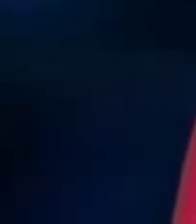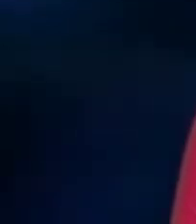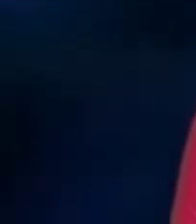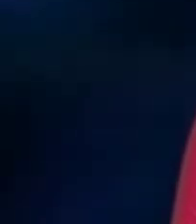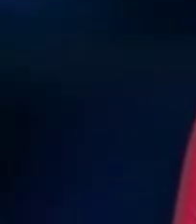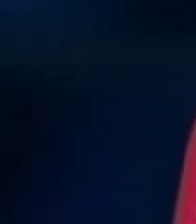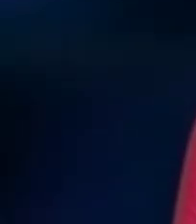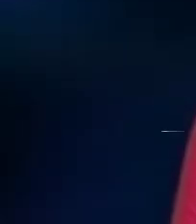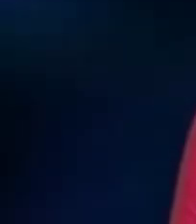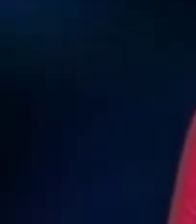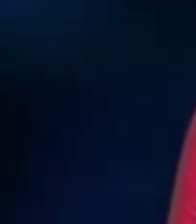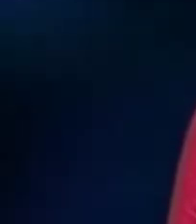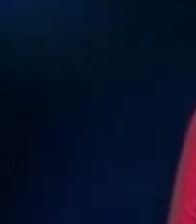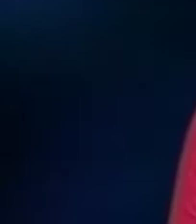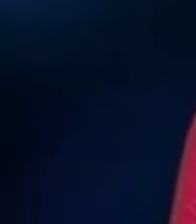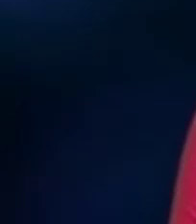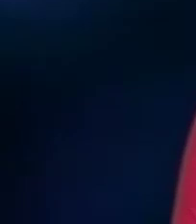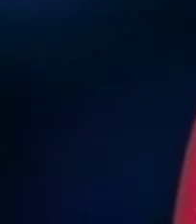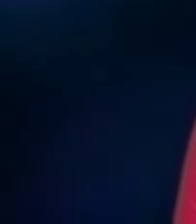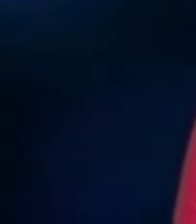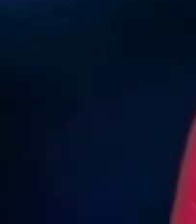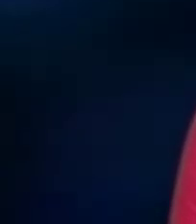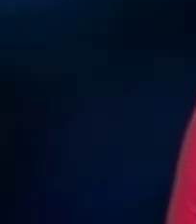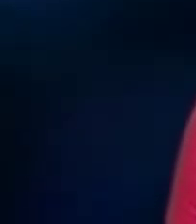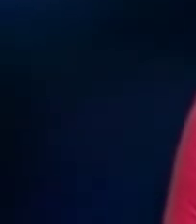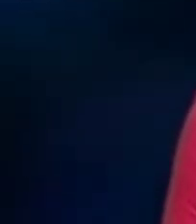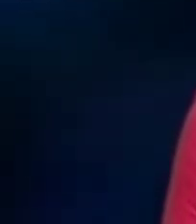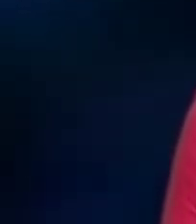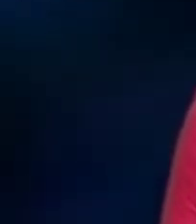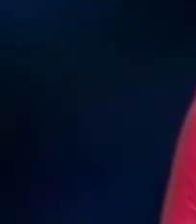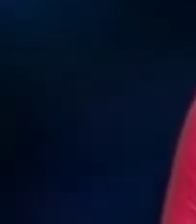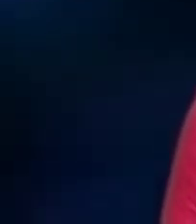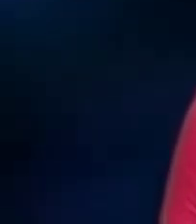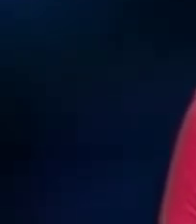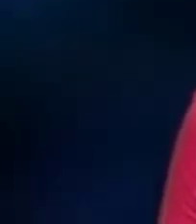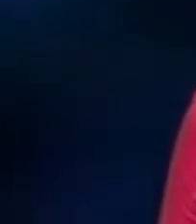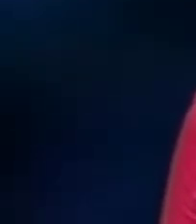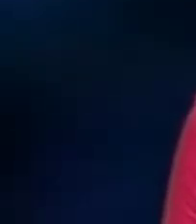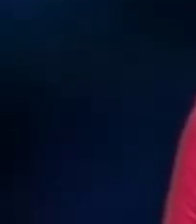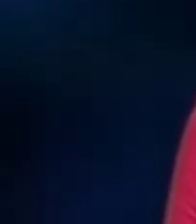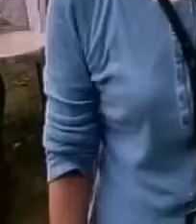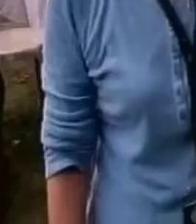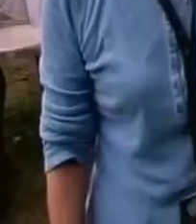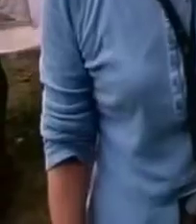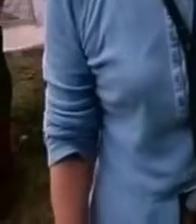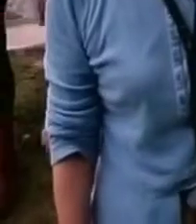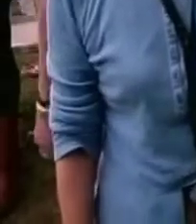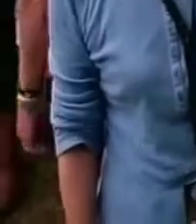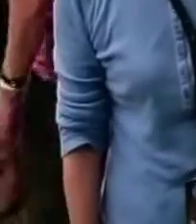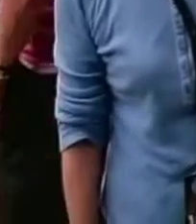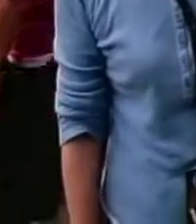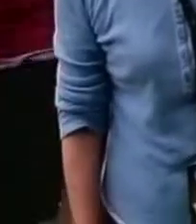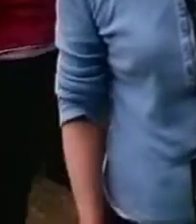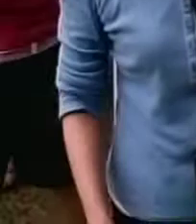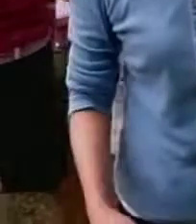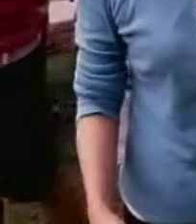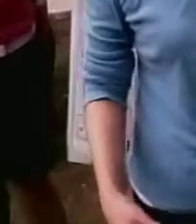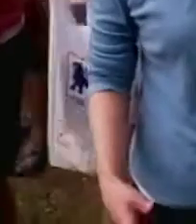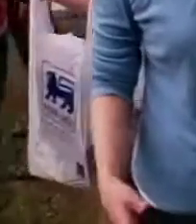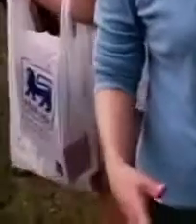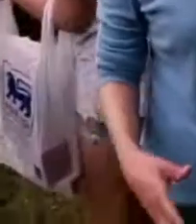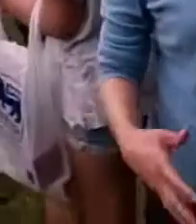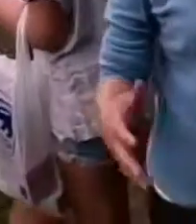doctor and breast cancer survivor plans on doing. And how about going around the world without leaving home? Well, if you are at this festival today,